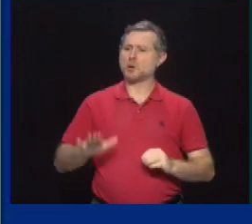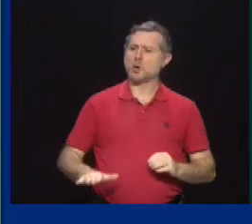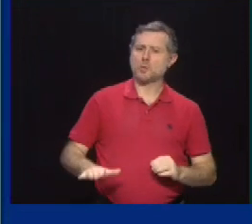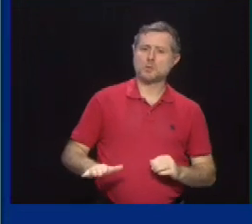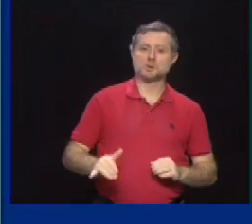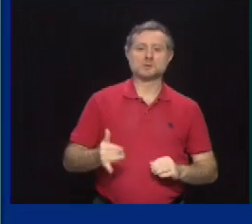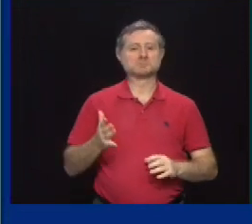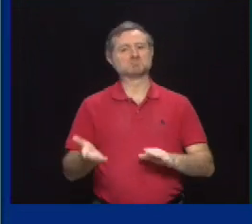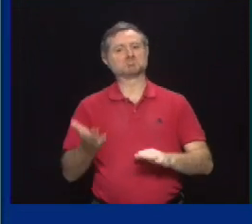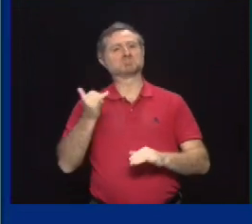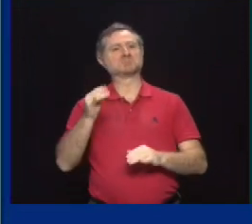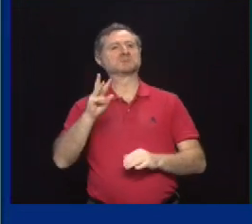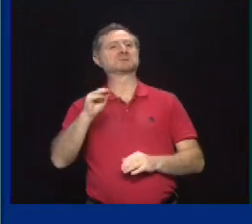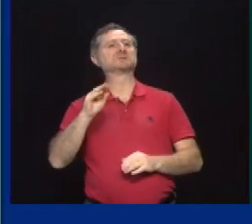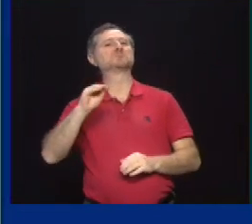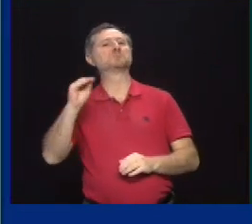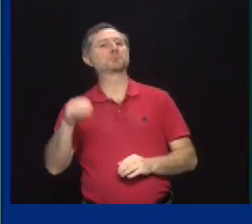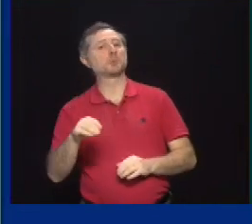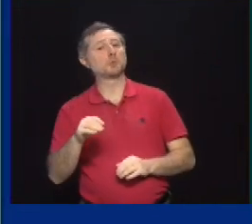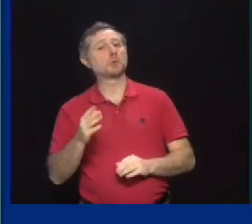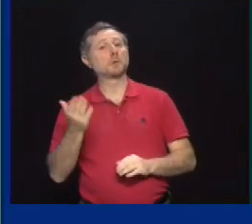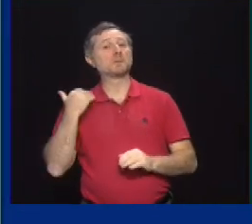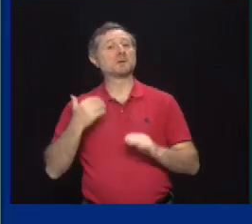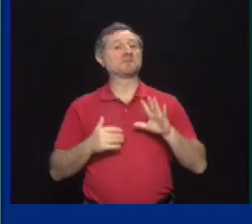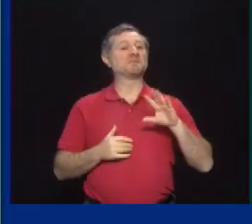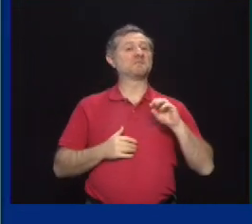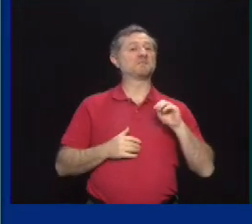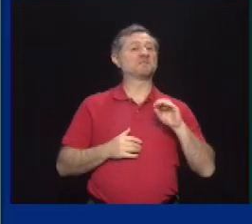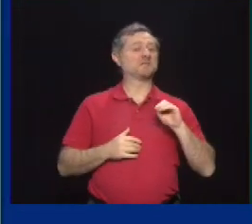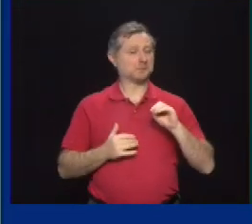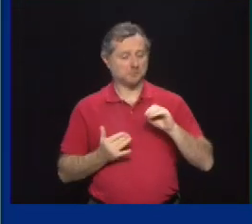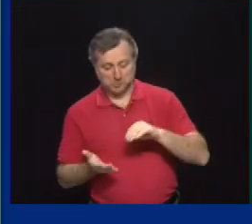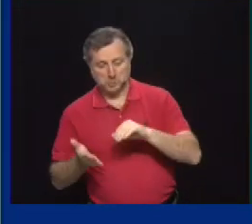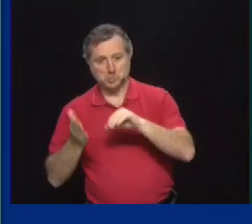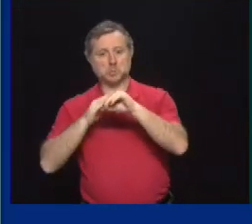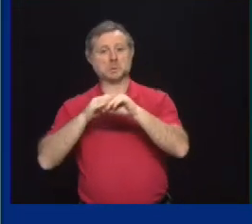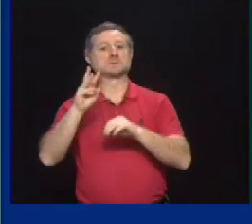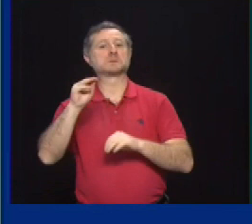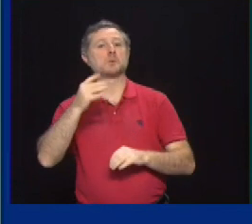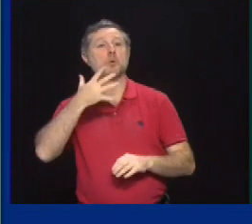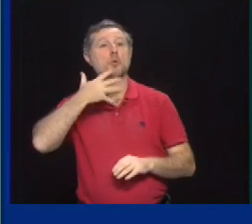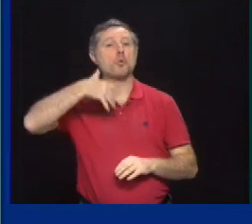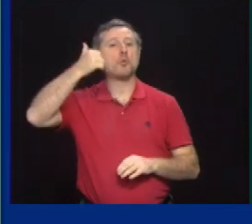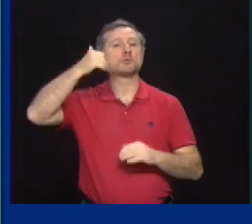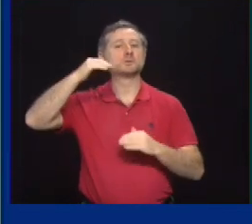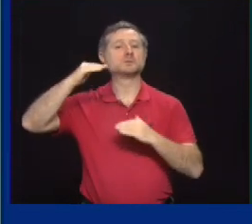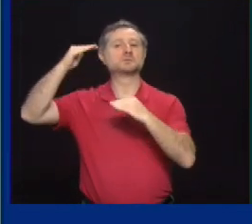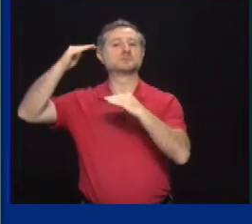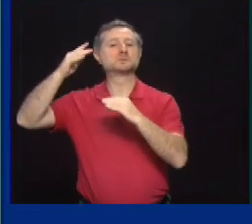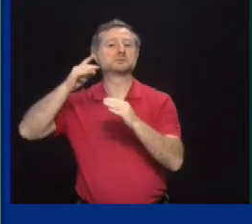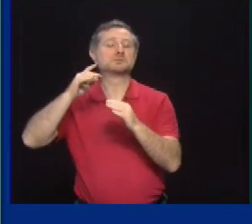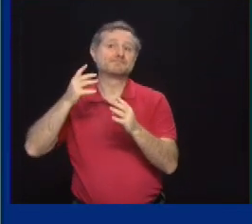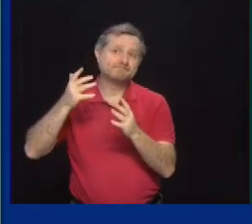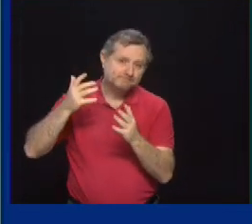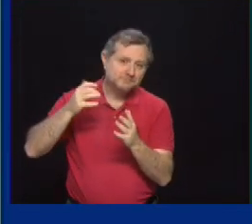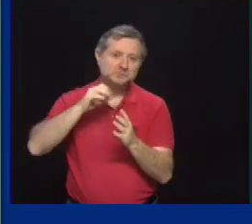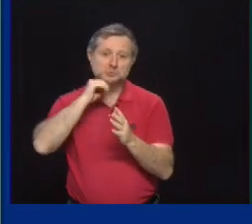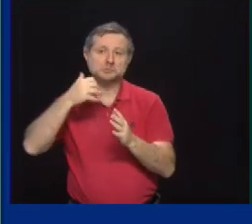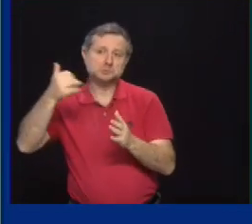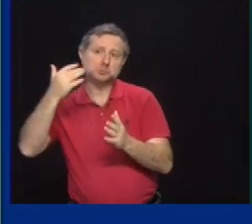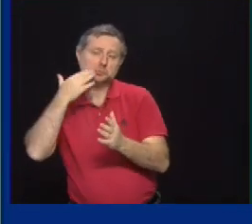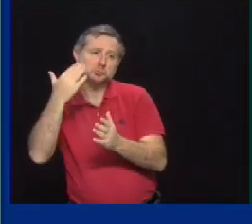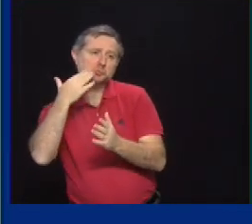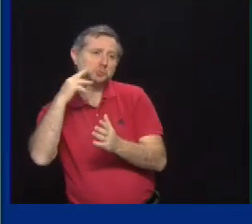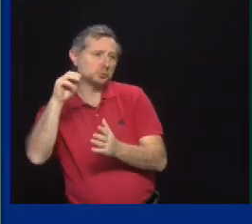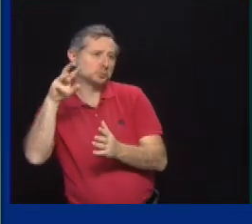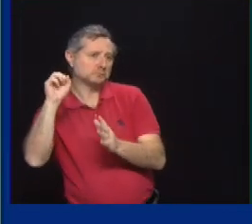60% up from 50% making some progress with the older children. So that's, that's good news as well. We watched the breakthroughs.